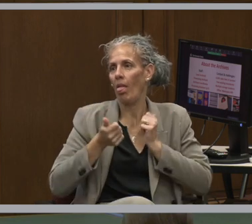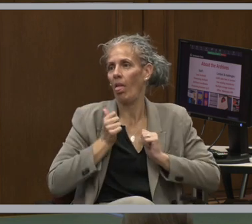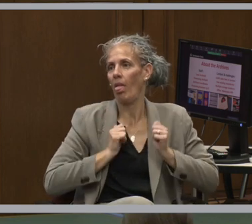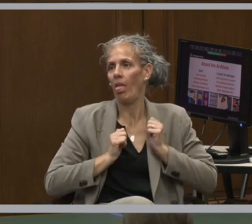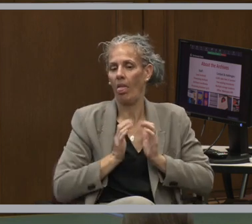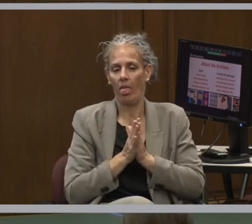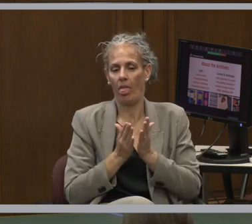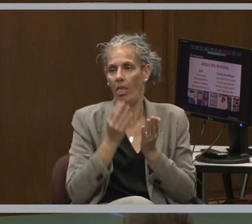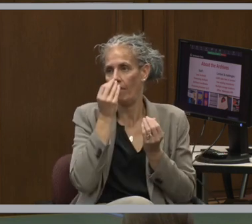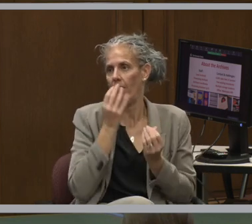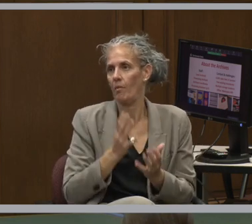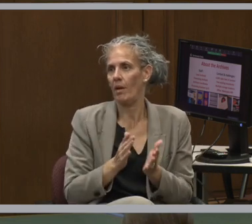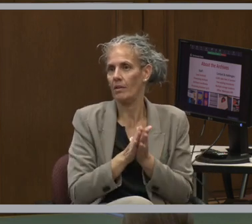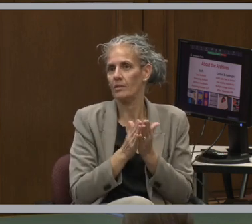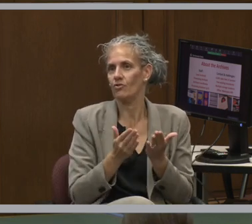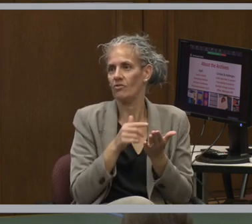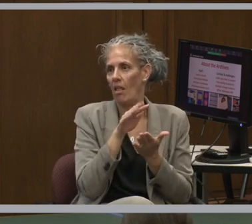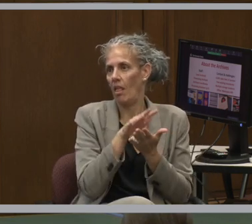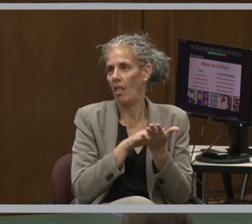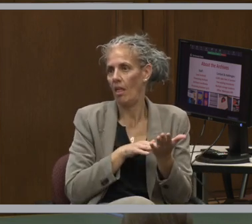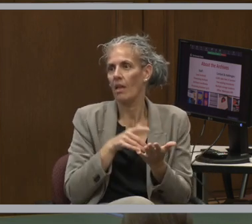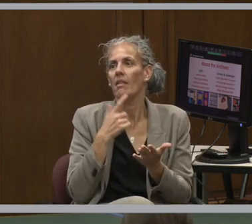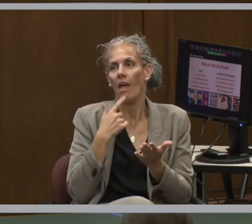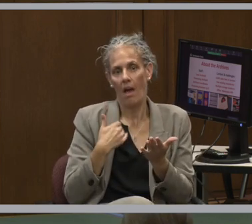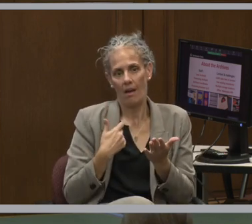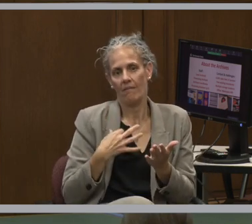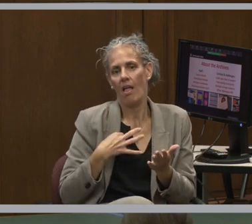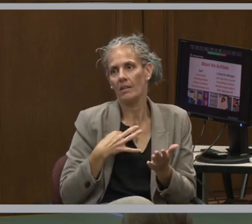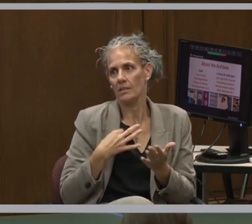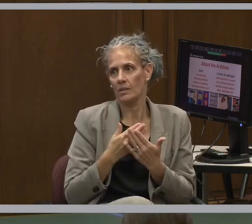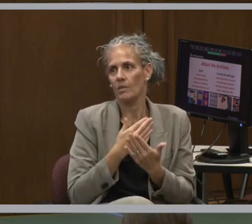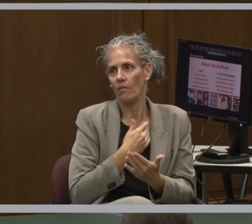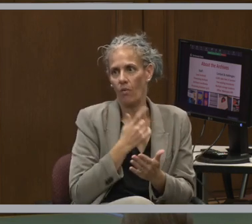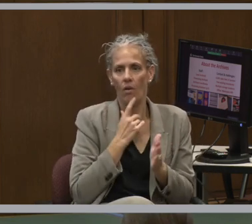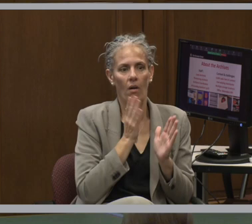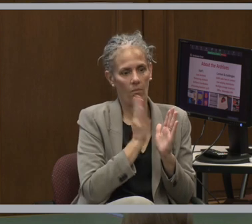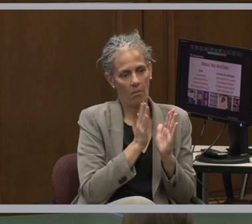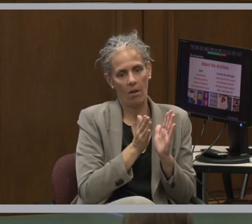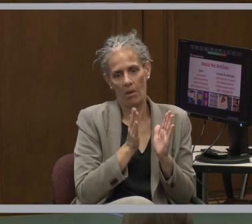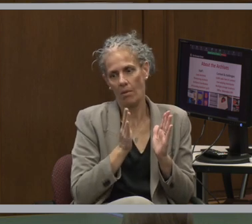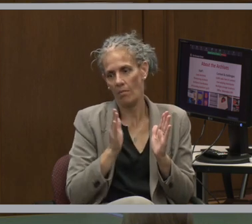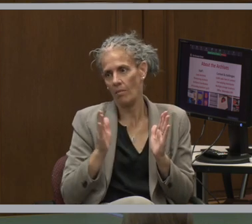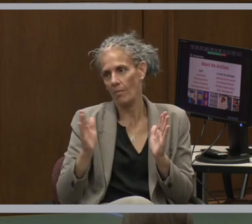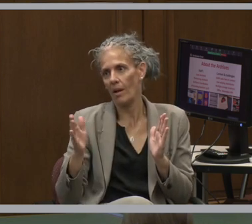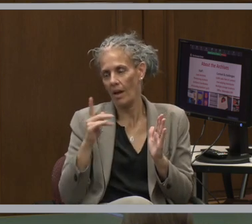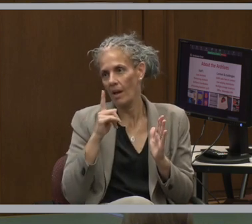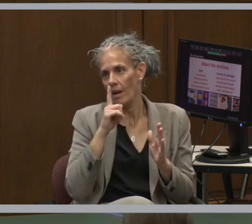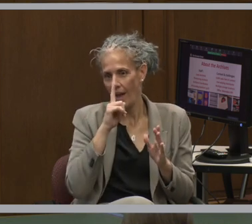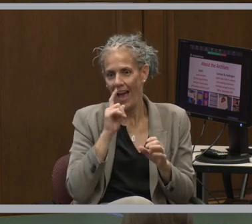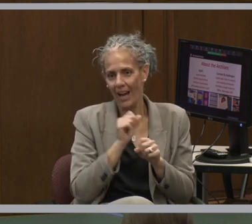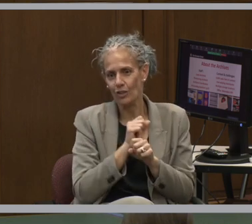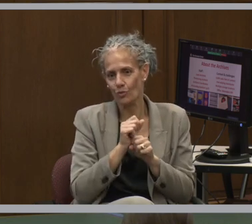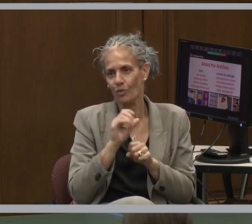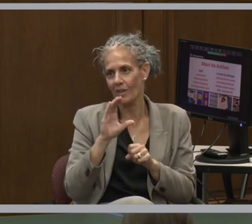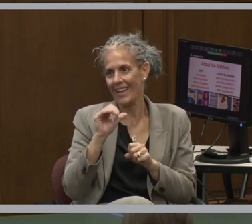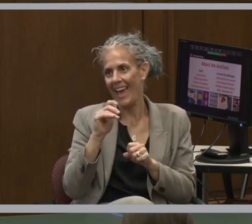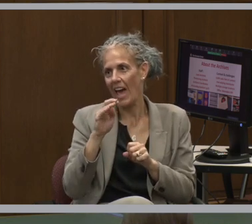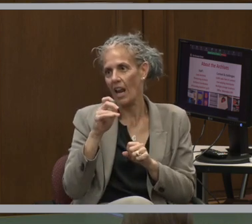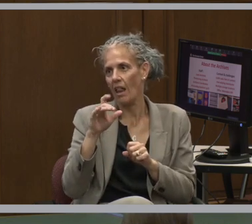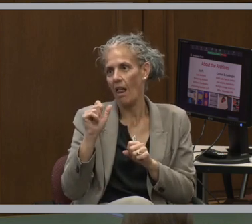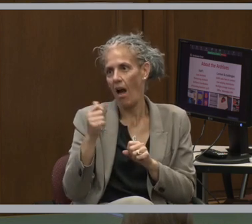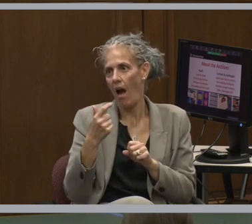When we started, there had actually been a project where they had volunteers cataloging, literal card catalog on a typewriter.